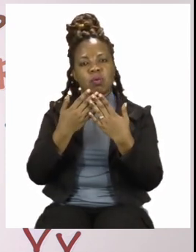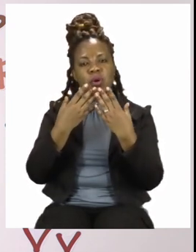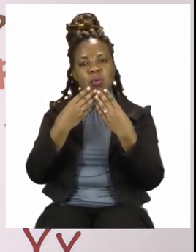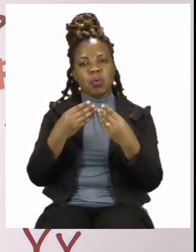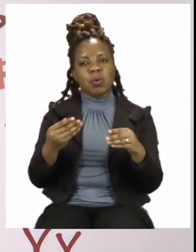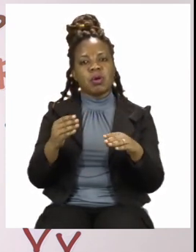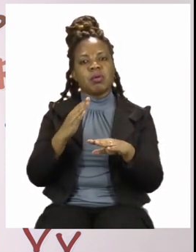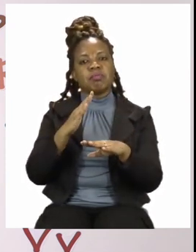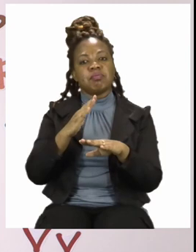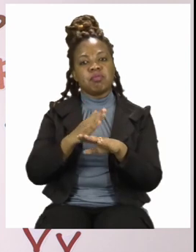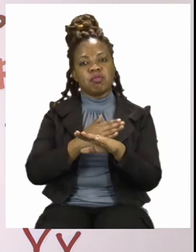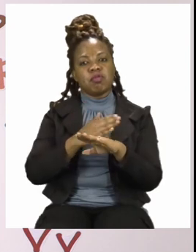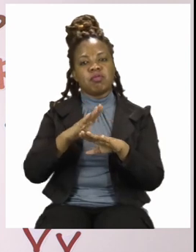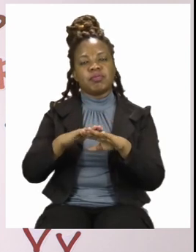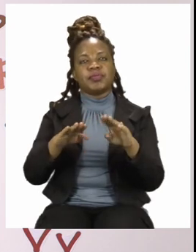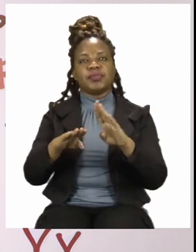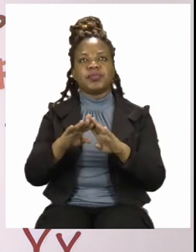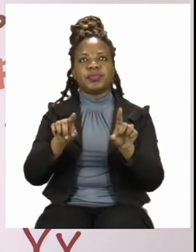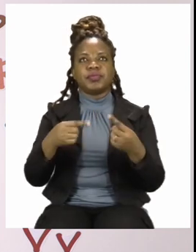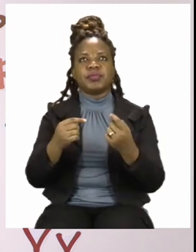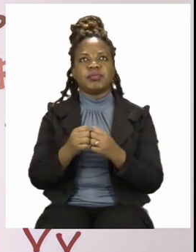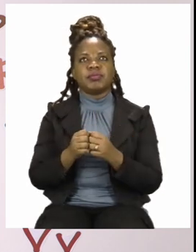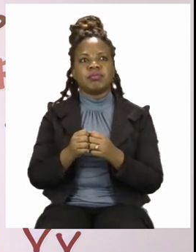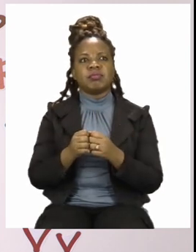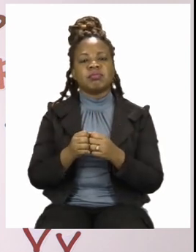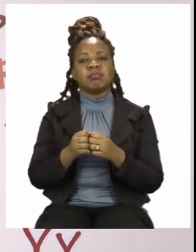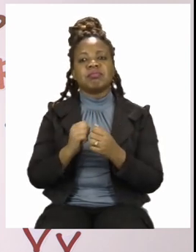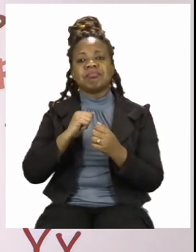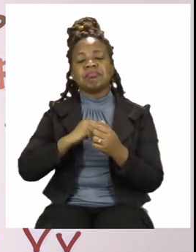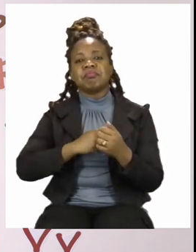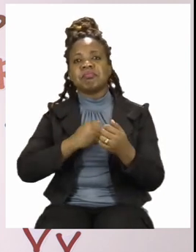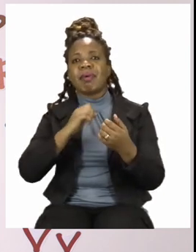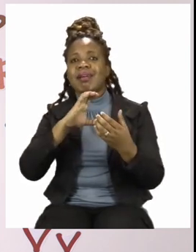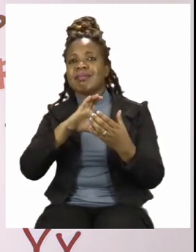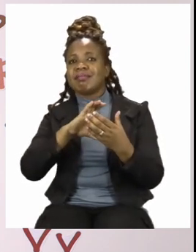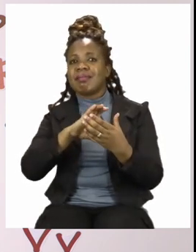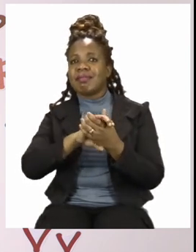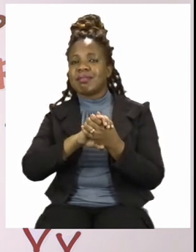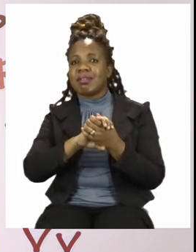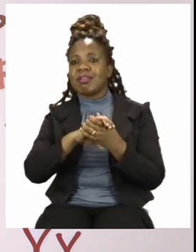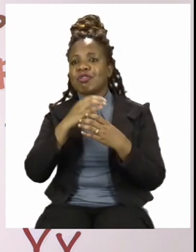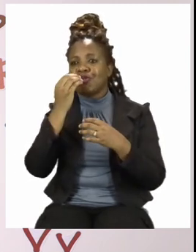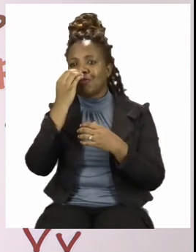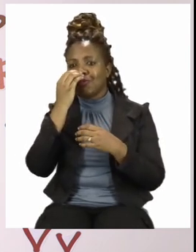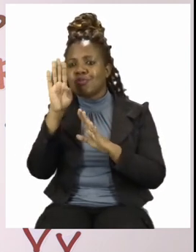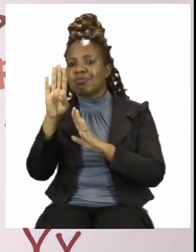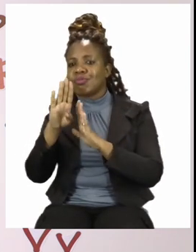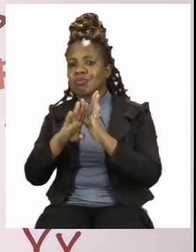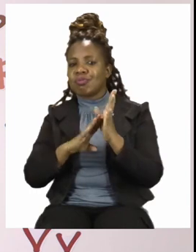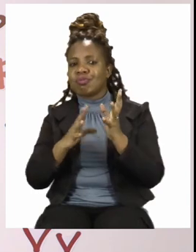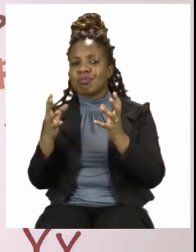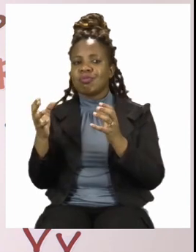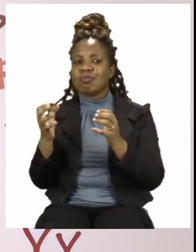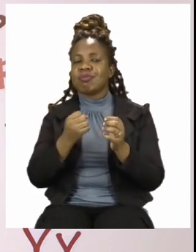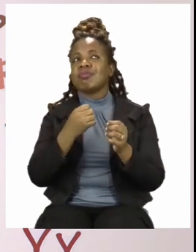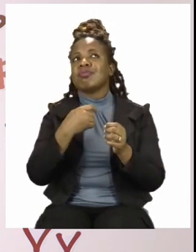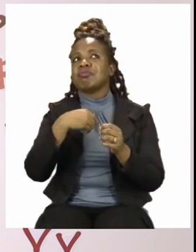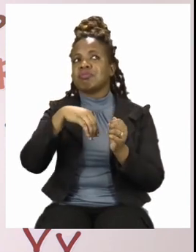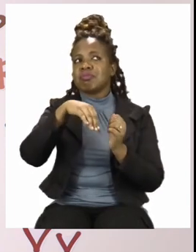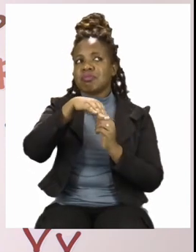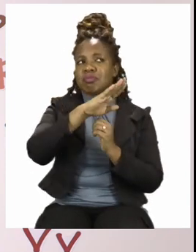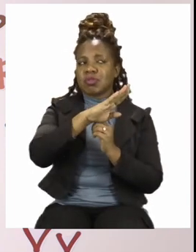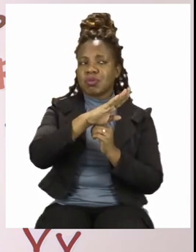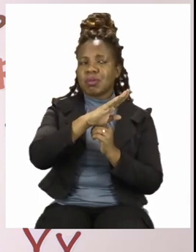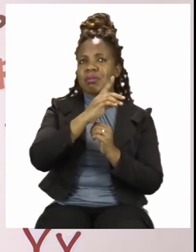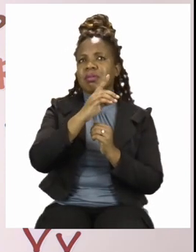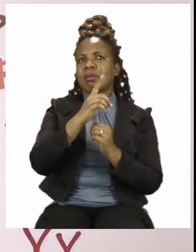My friend Sashi said he was going to come and pick me up so we can go to the park together. I wonder if he's here. Oh, there